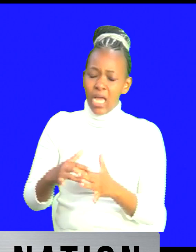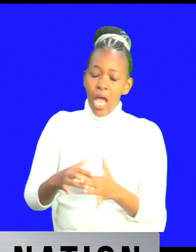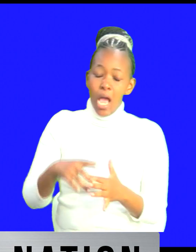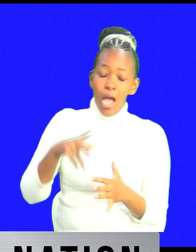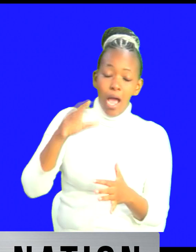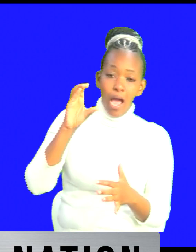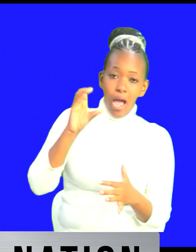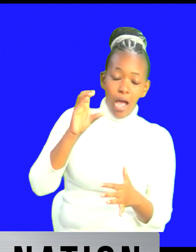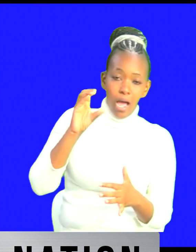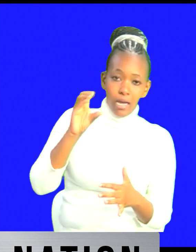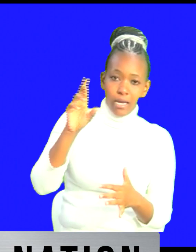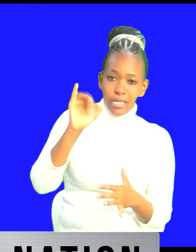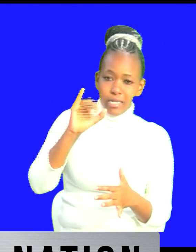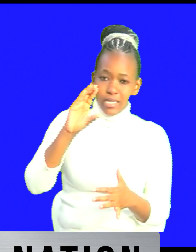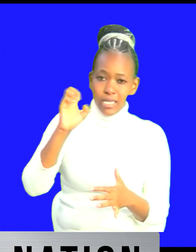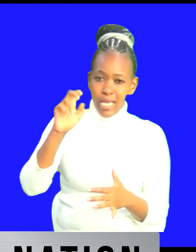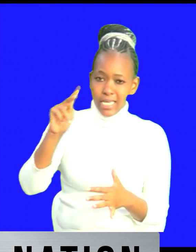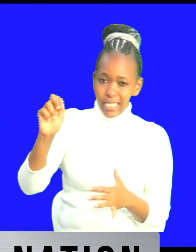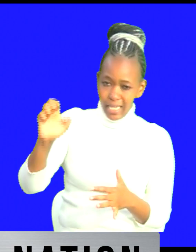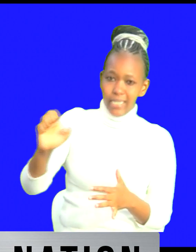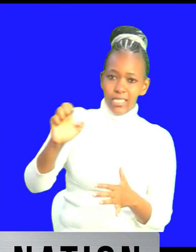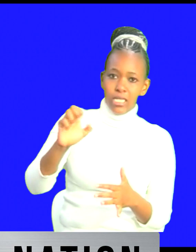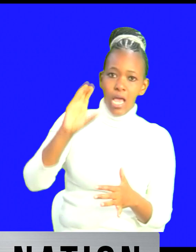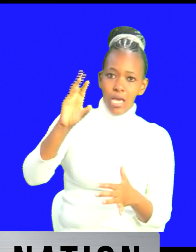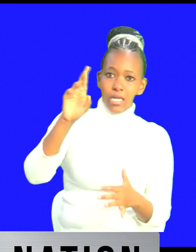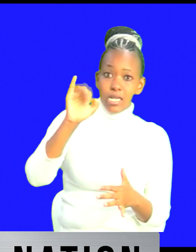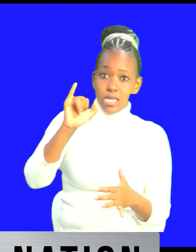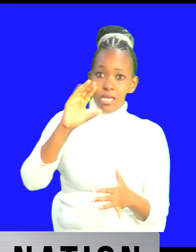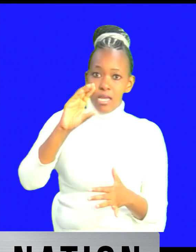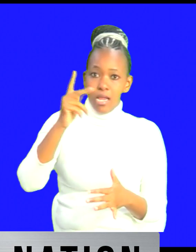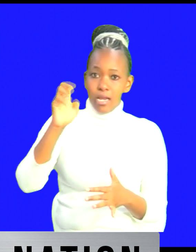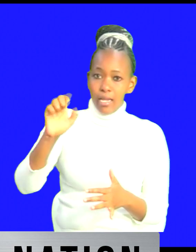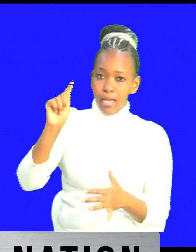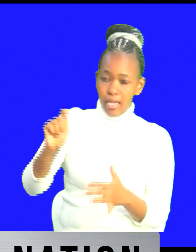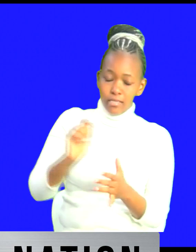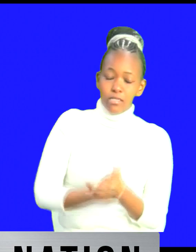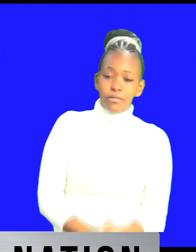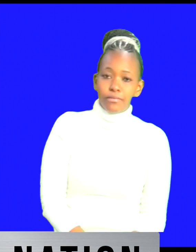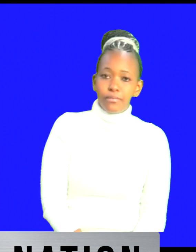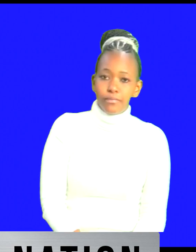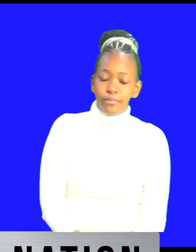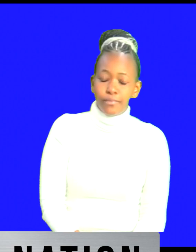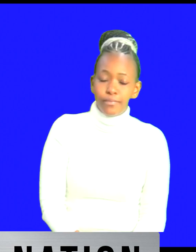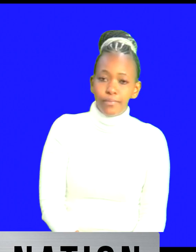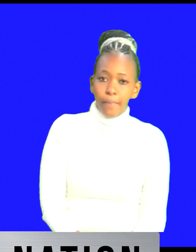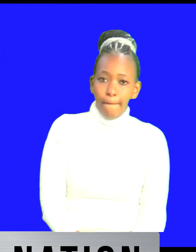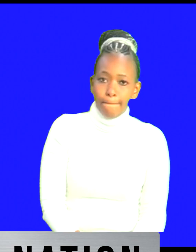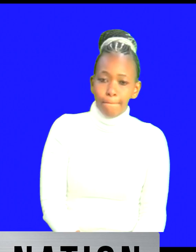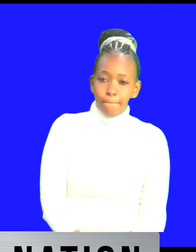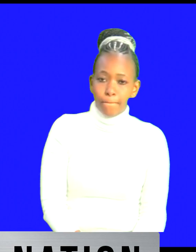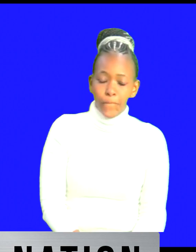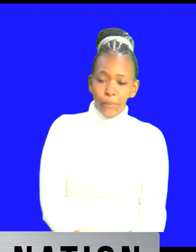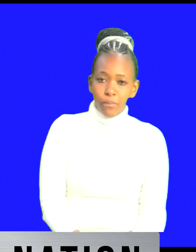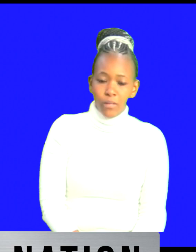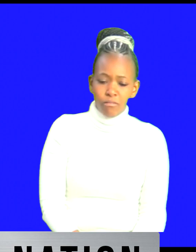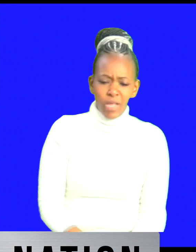we should have played cricket don't underestimate pakistan uh they know cricket okay we're also good in